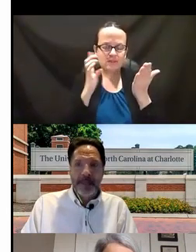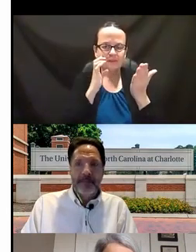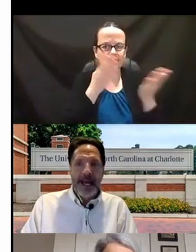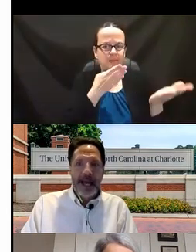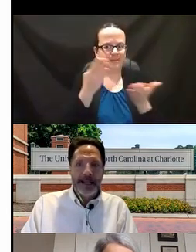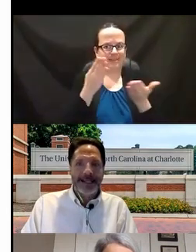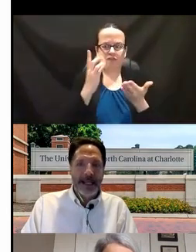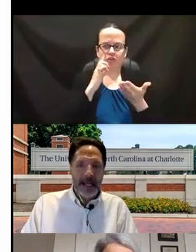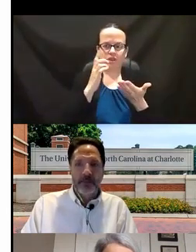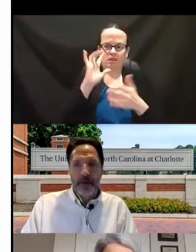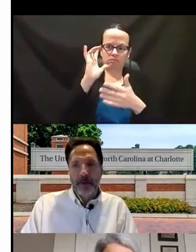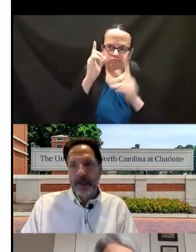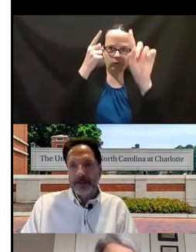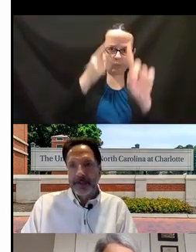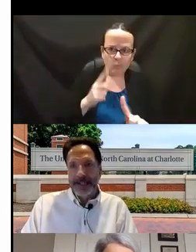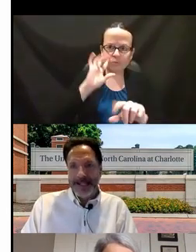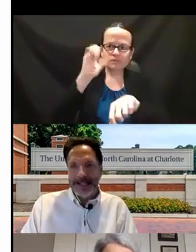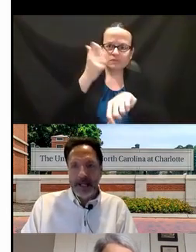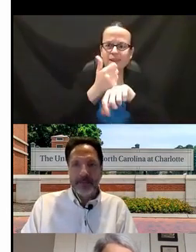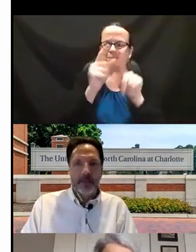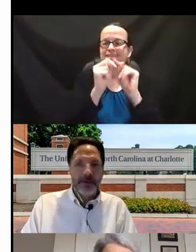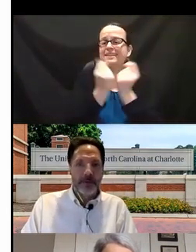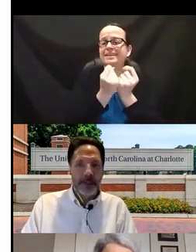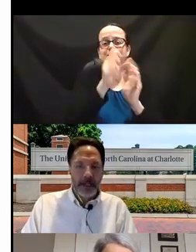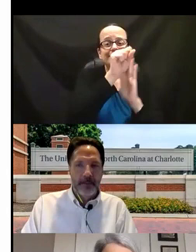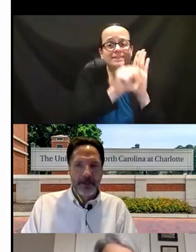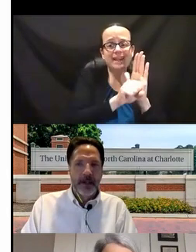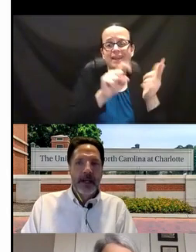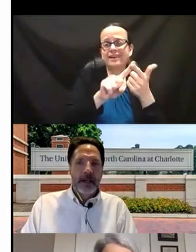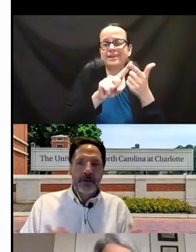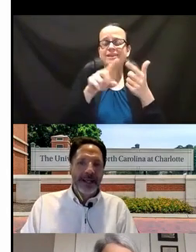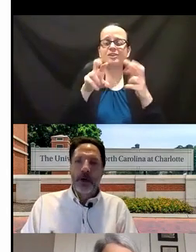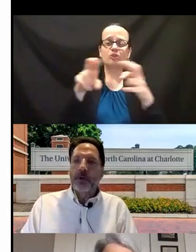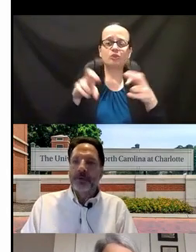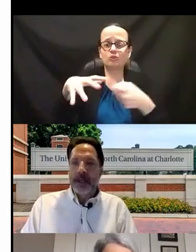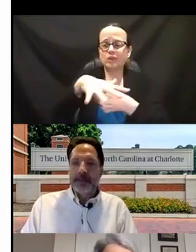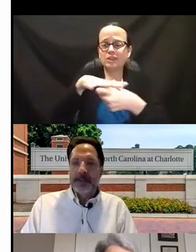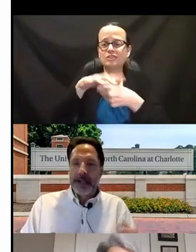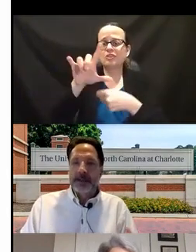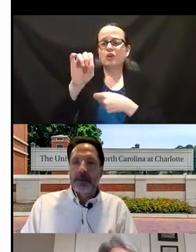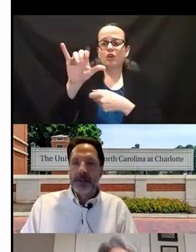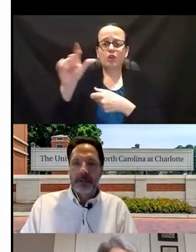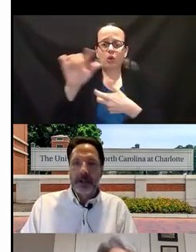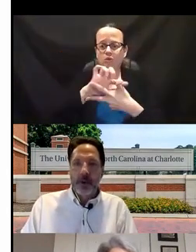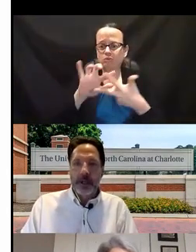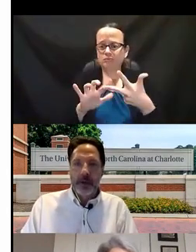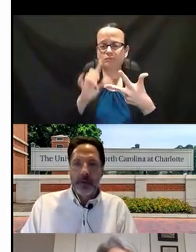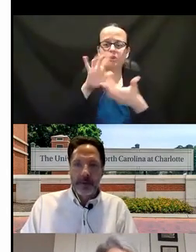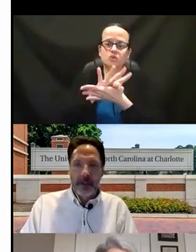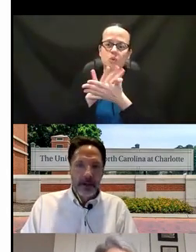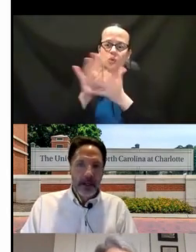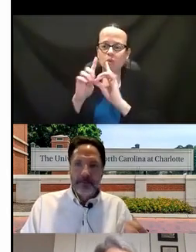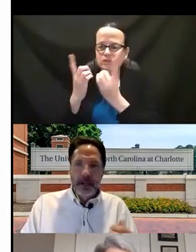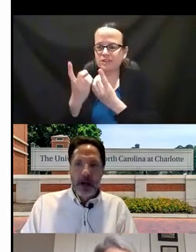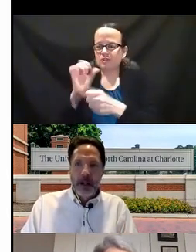set, that teams, whether these are state teams, regional teams, or direct local teams, so that school district working